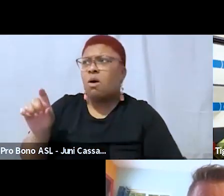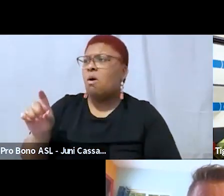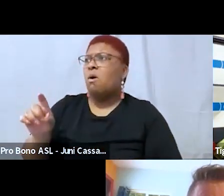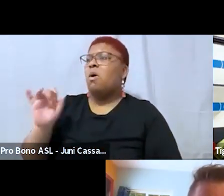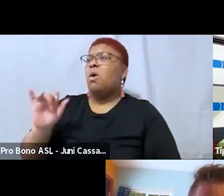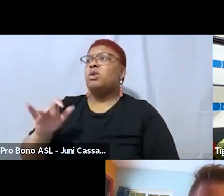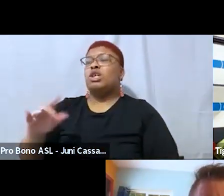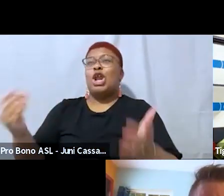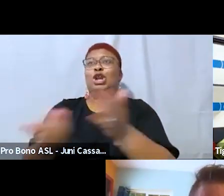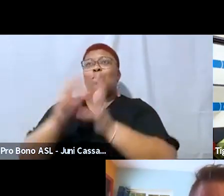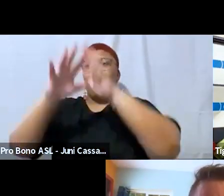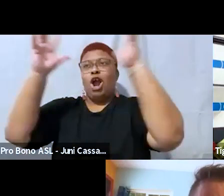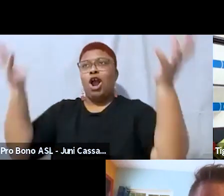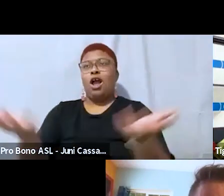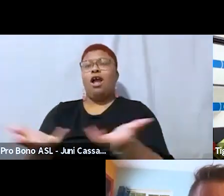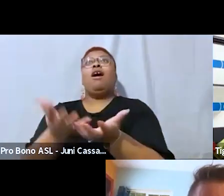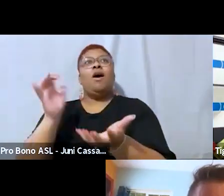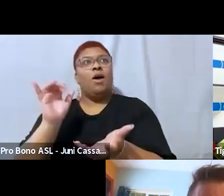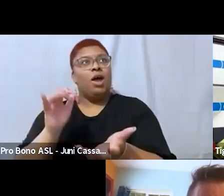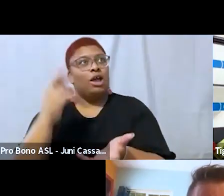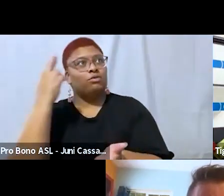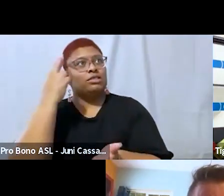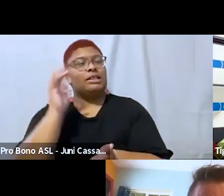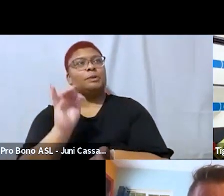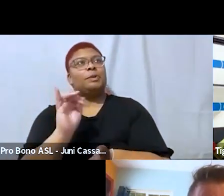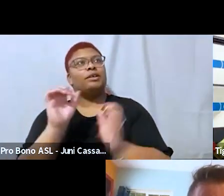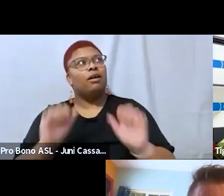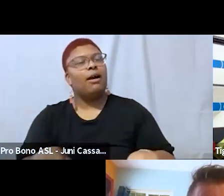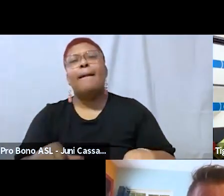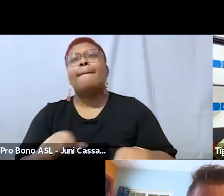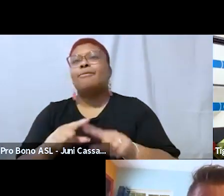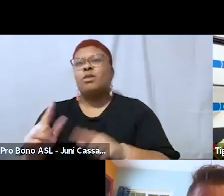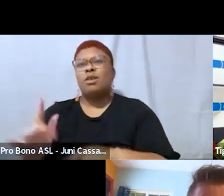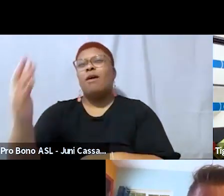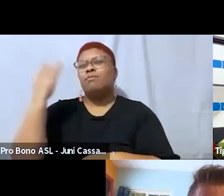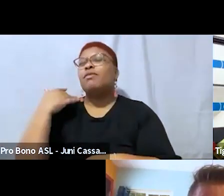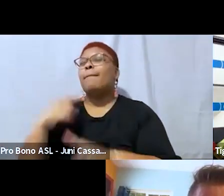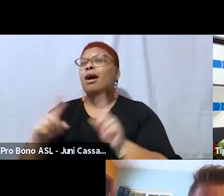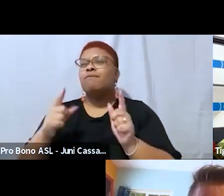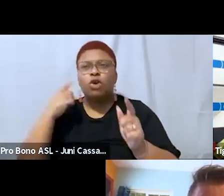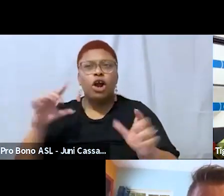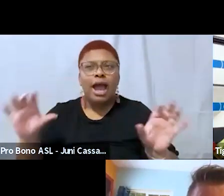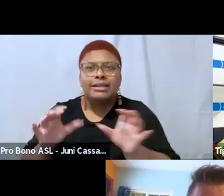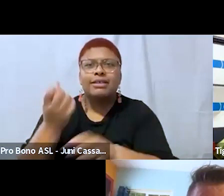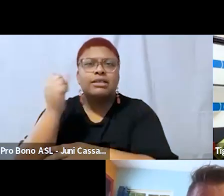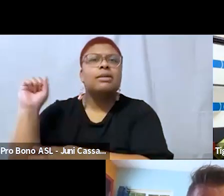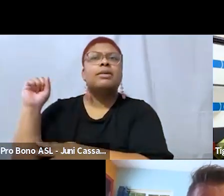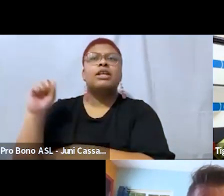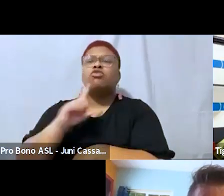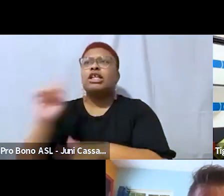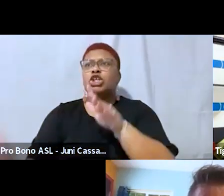world and that was years ago so but as far as the activism work and liberation and like really just showing up in my body